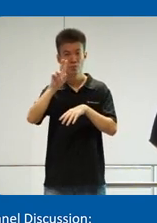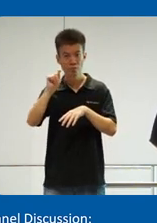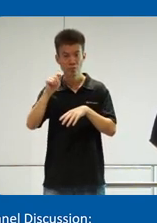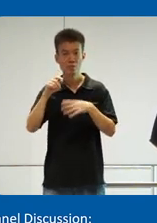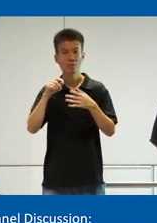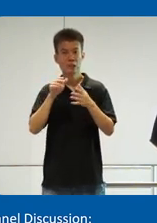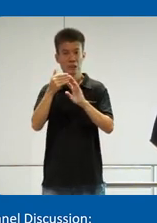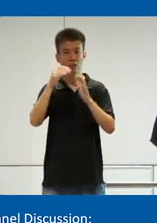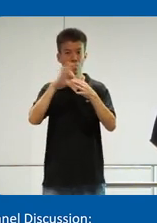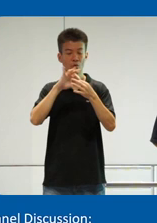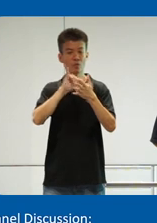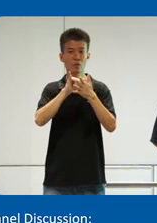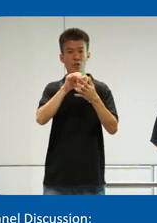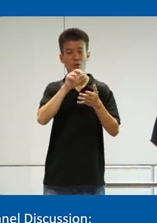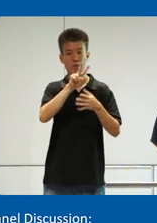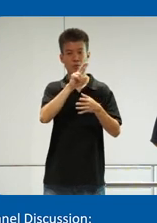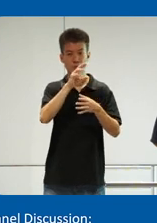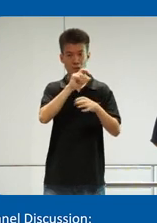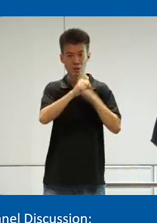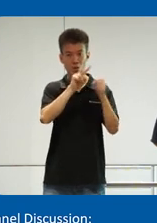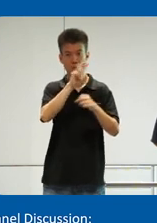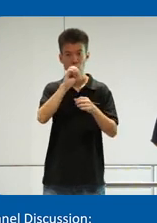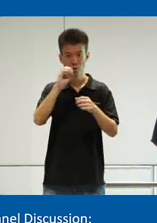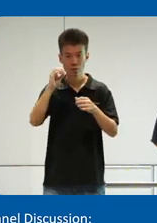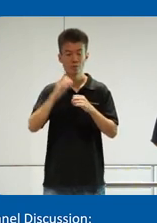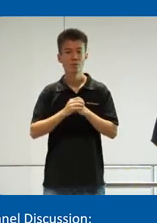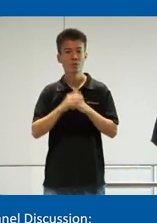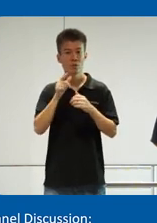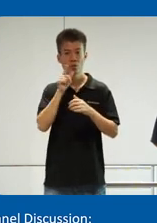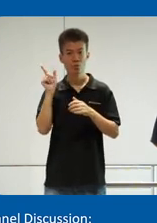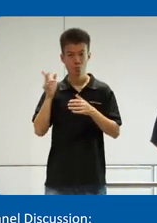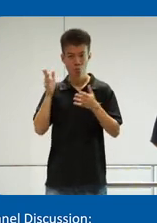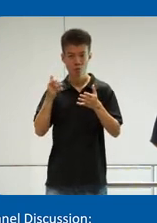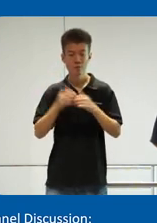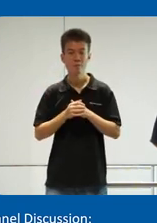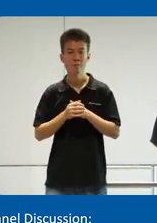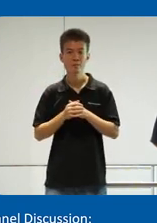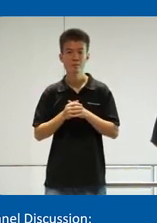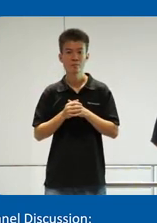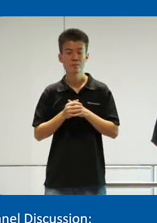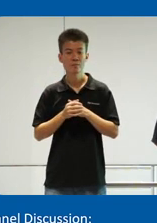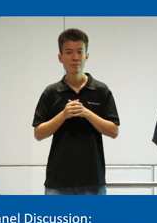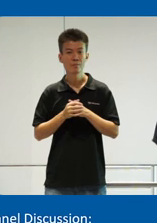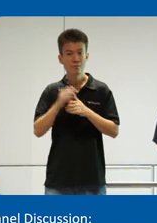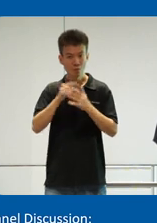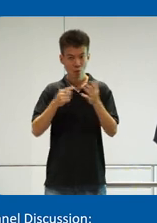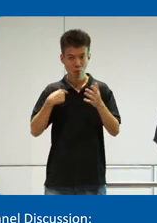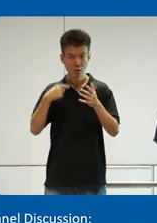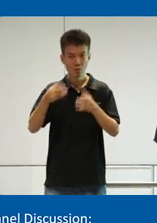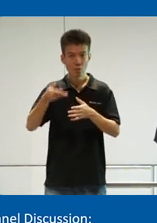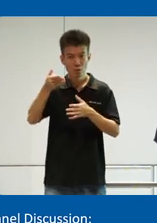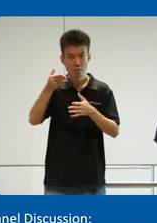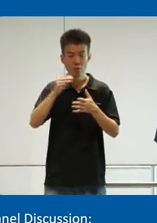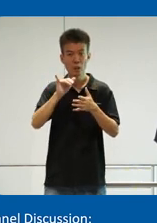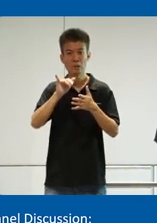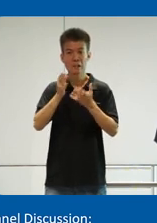at the turn of the millennia. All right. So that's who we are in terms of what we provide as